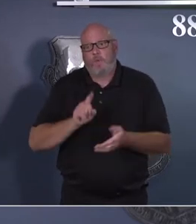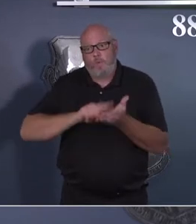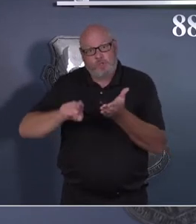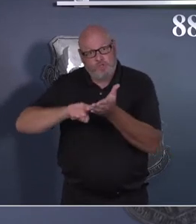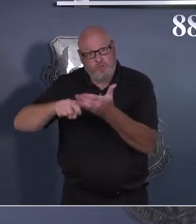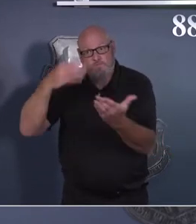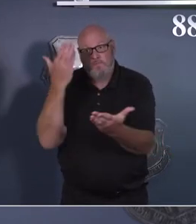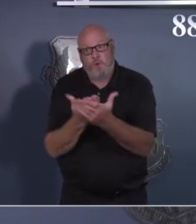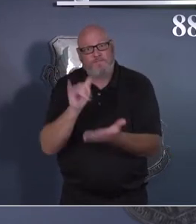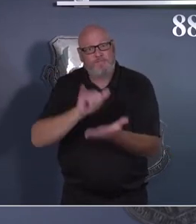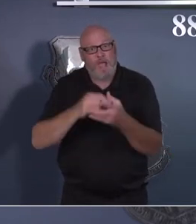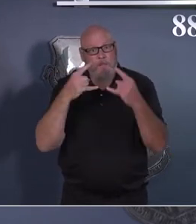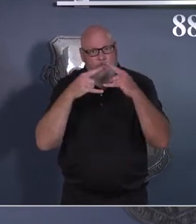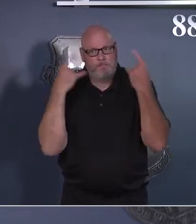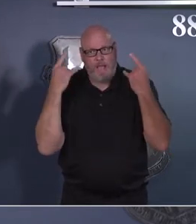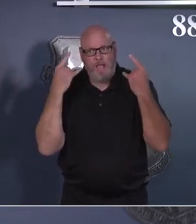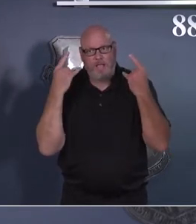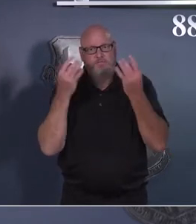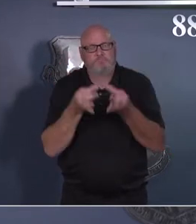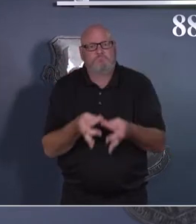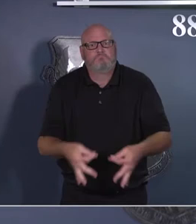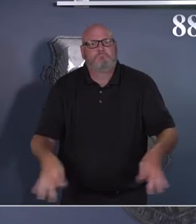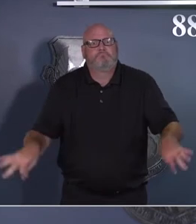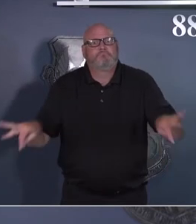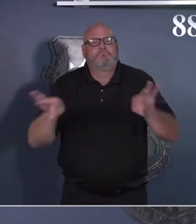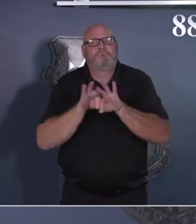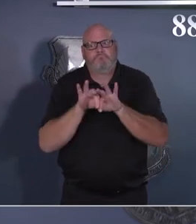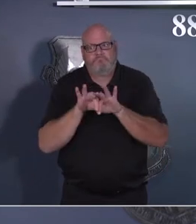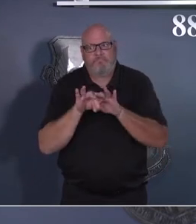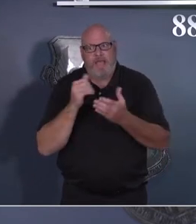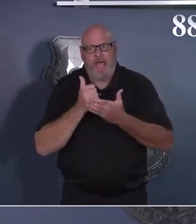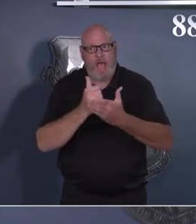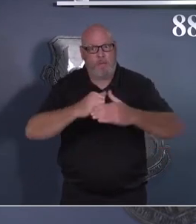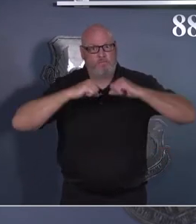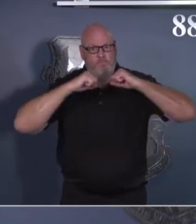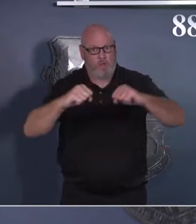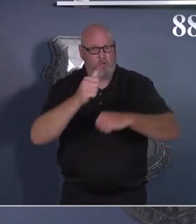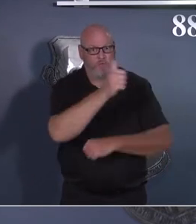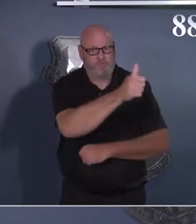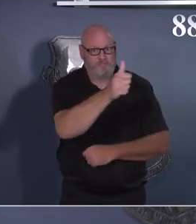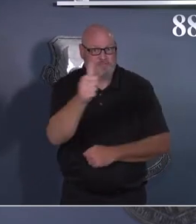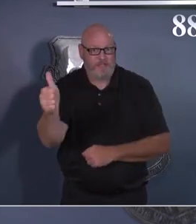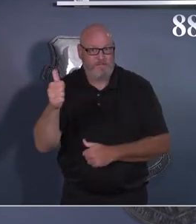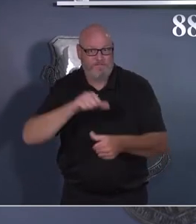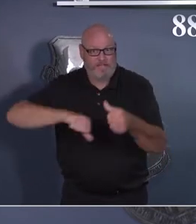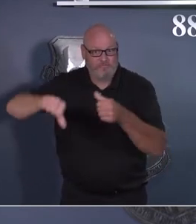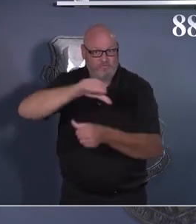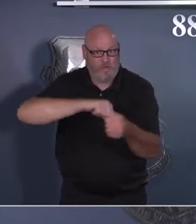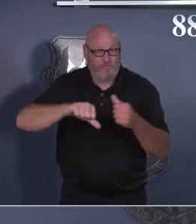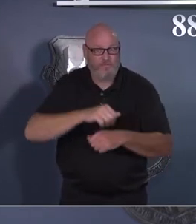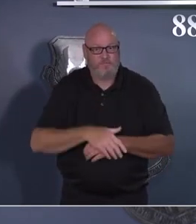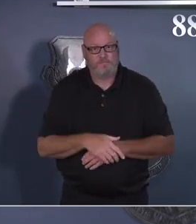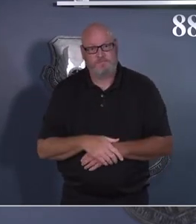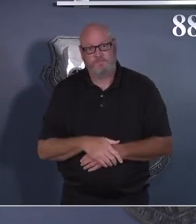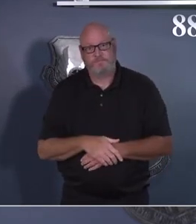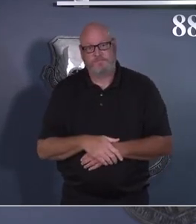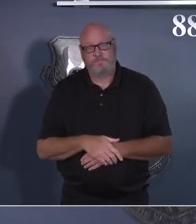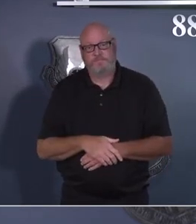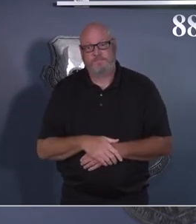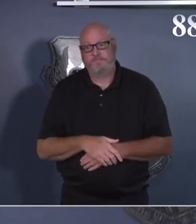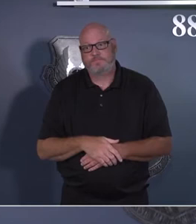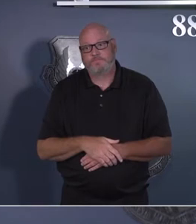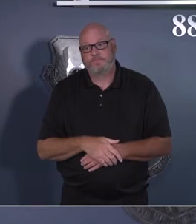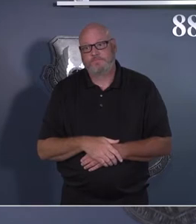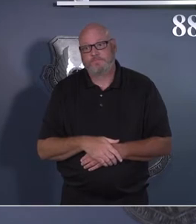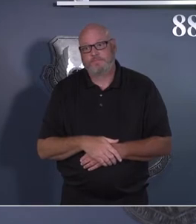highly contagious Delta variant that is now so prevalent in our communities and across our nation. Therefore, the DOD has